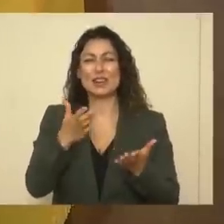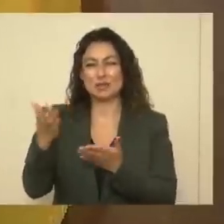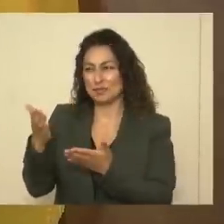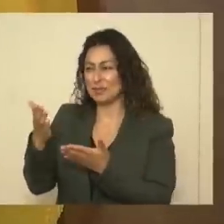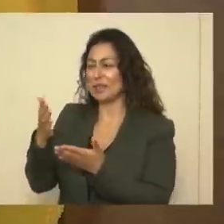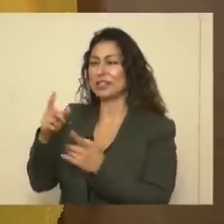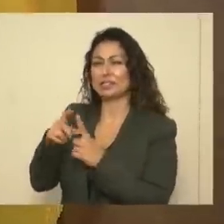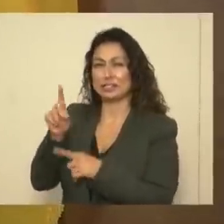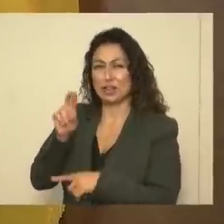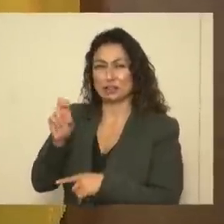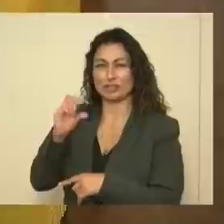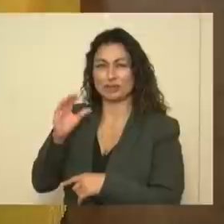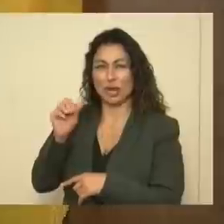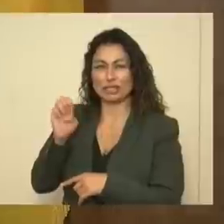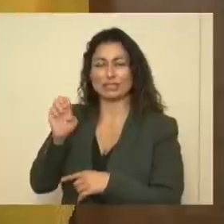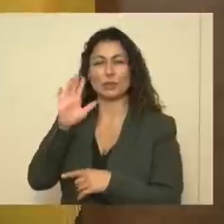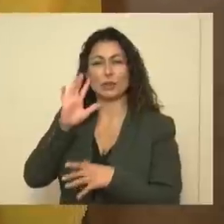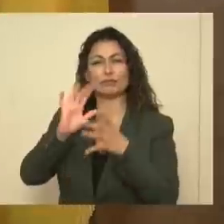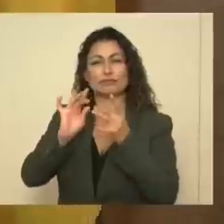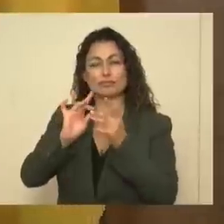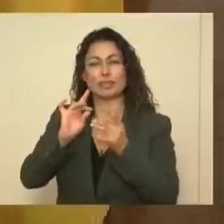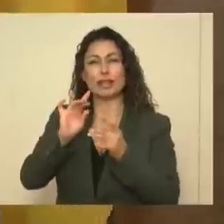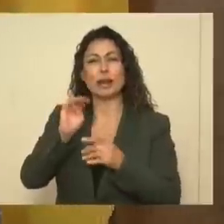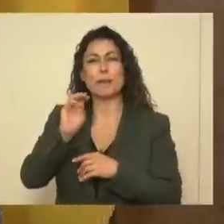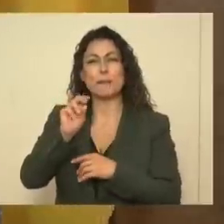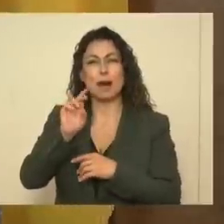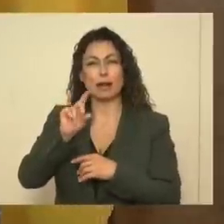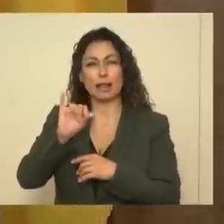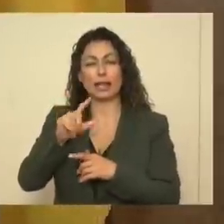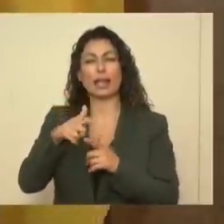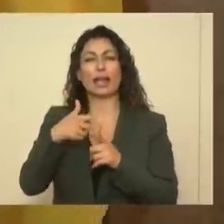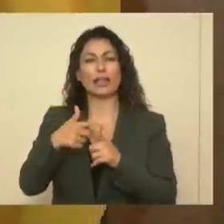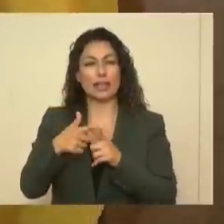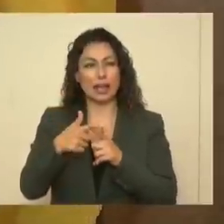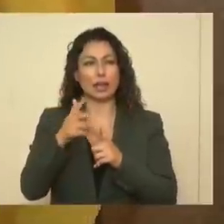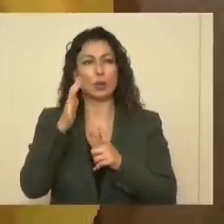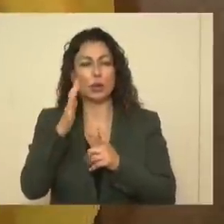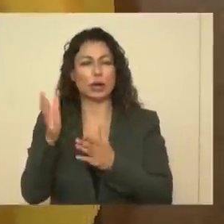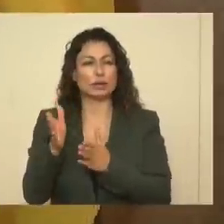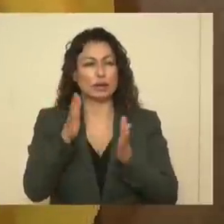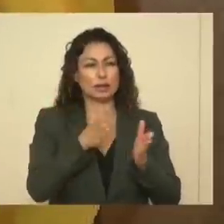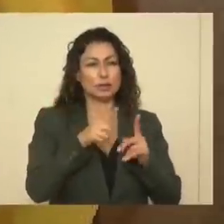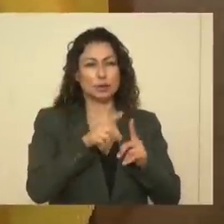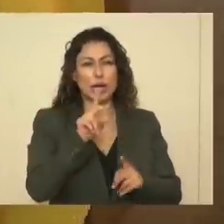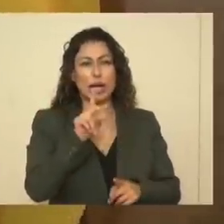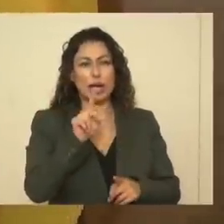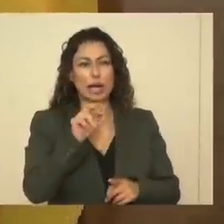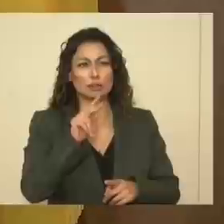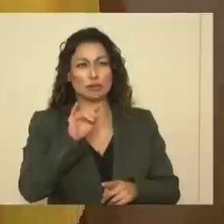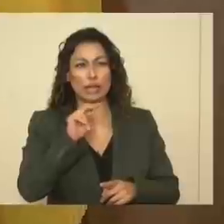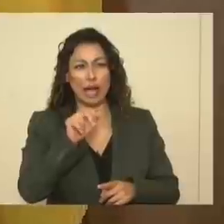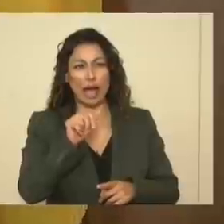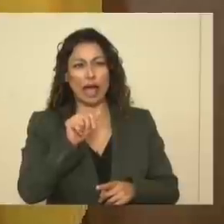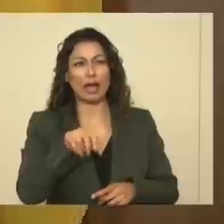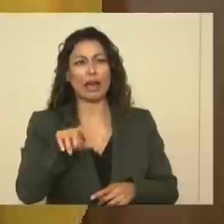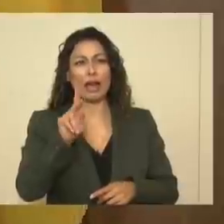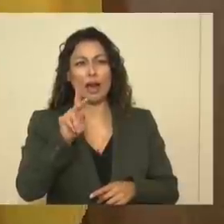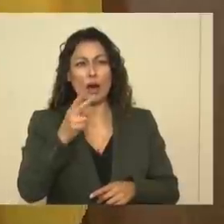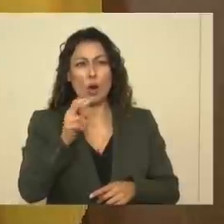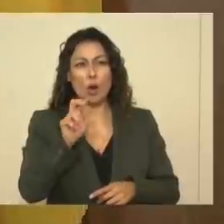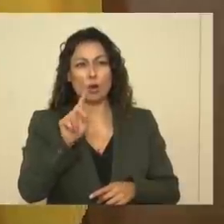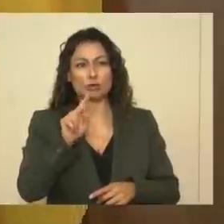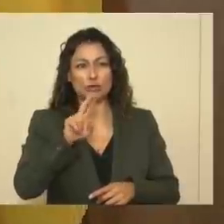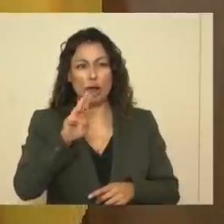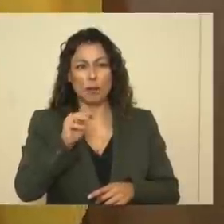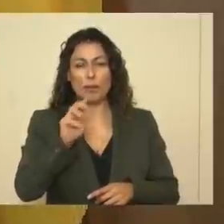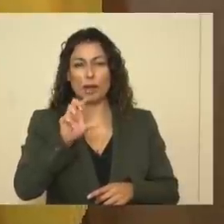and then back to Katrina, Secretary Hotram from aging that I hope doesn't need an introduction, but I'll do